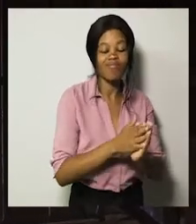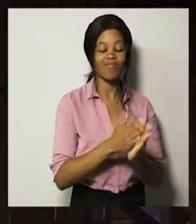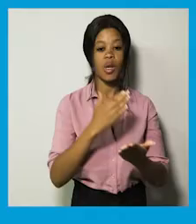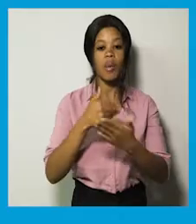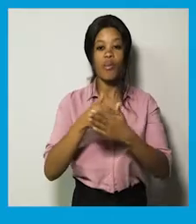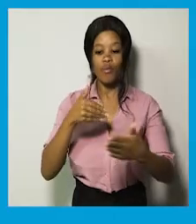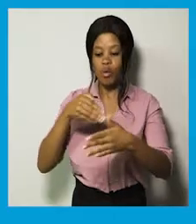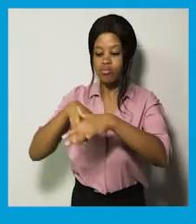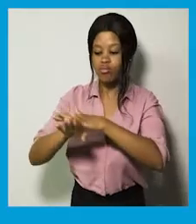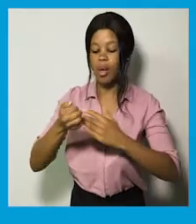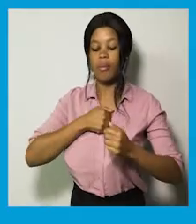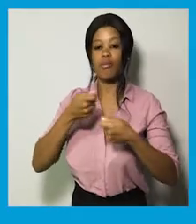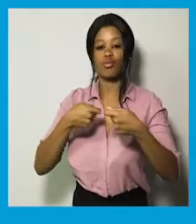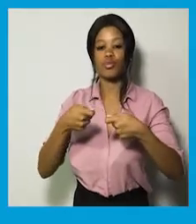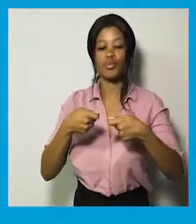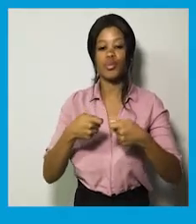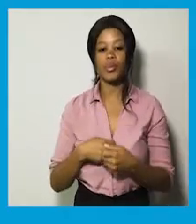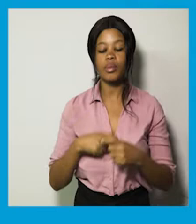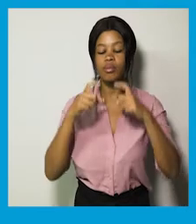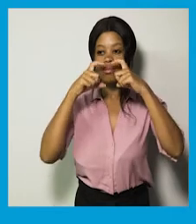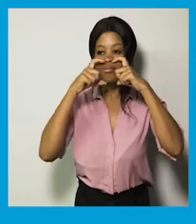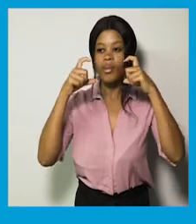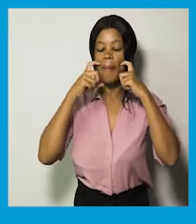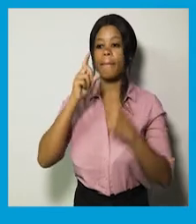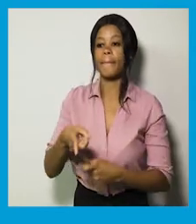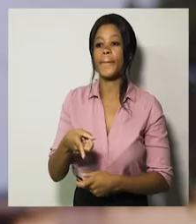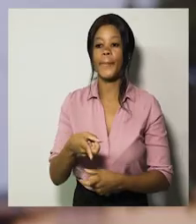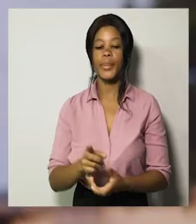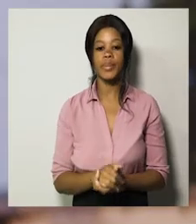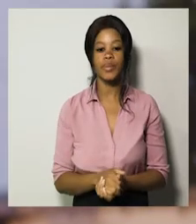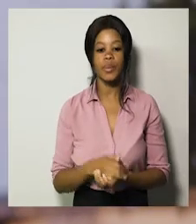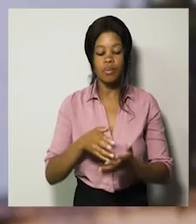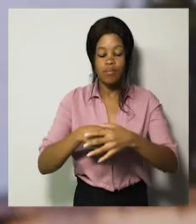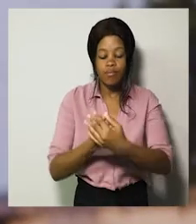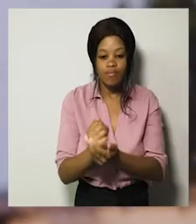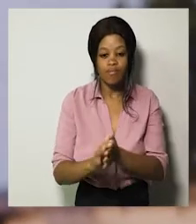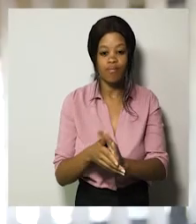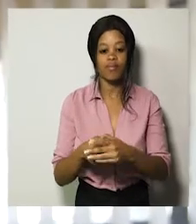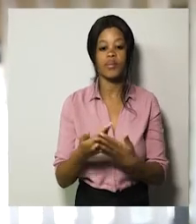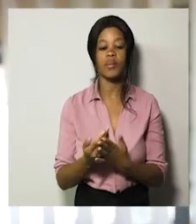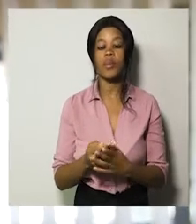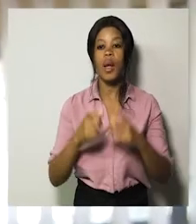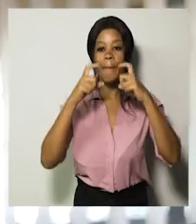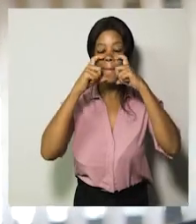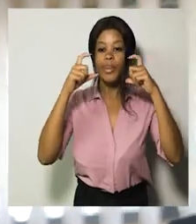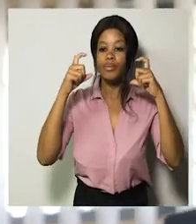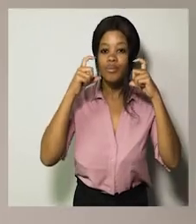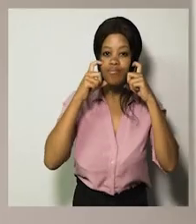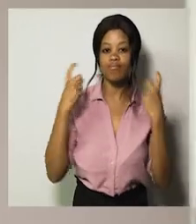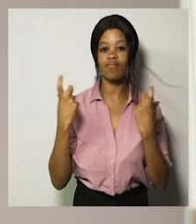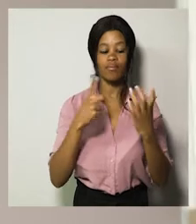wear mask sanitize